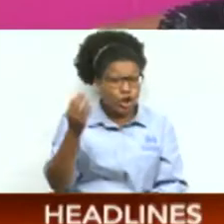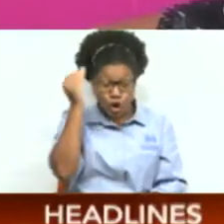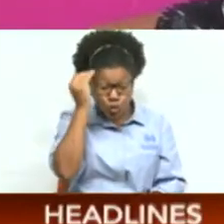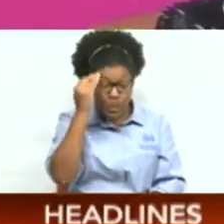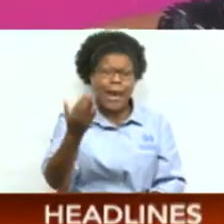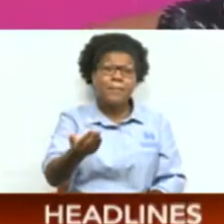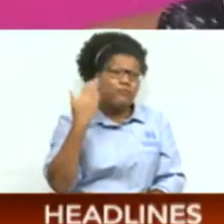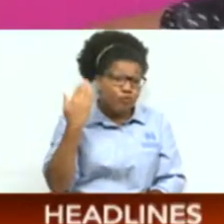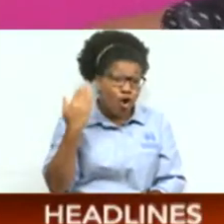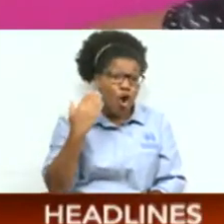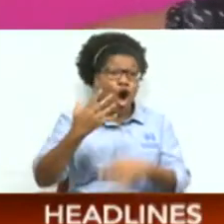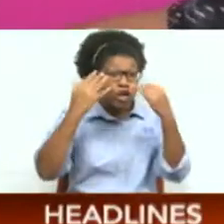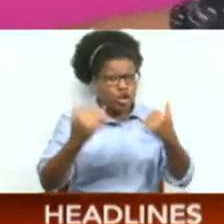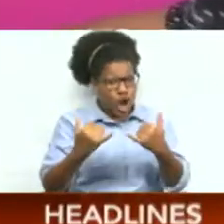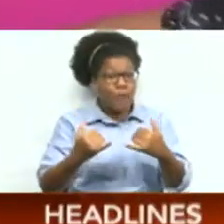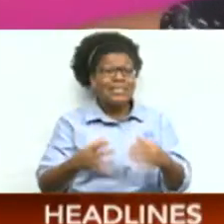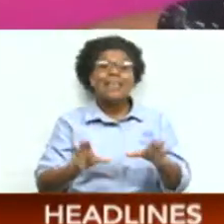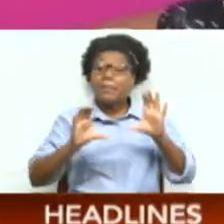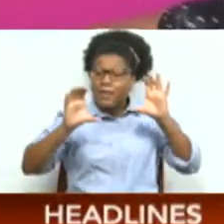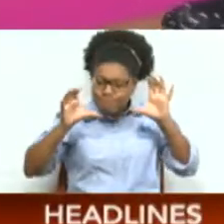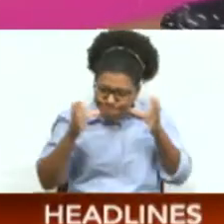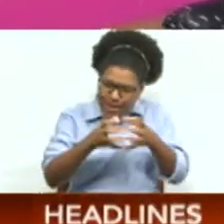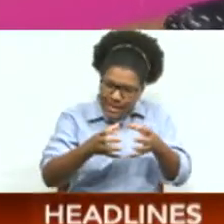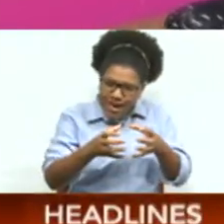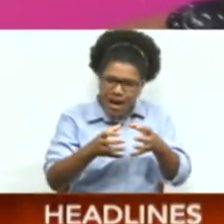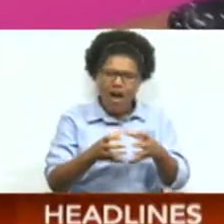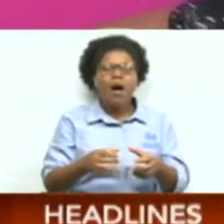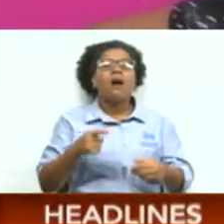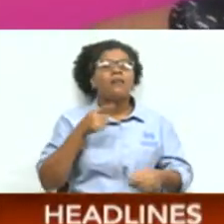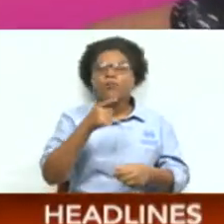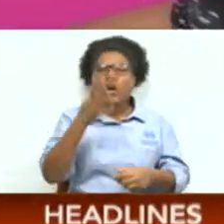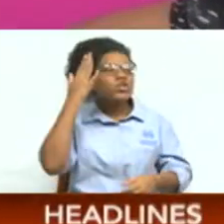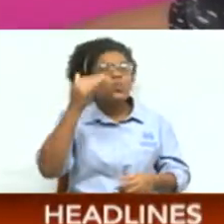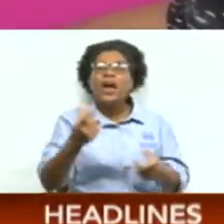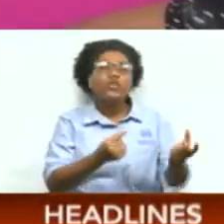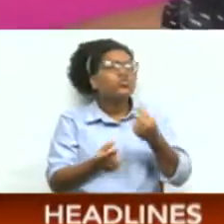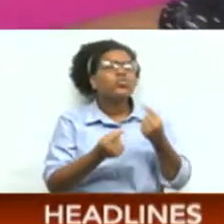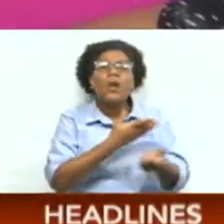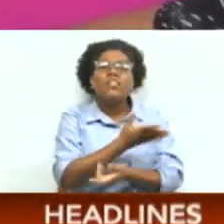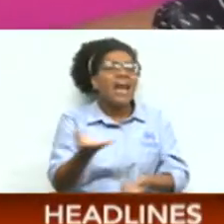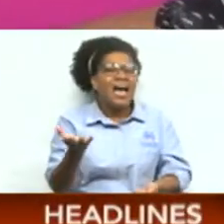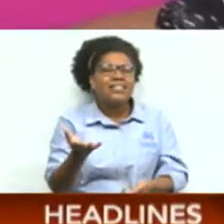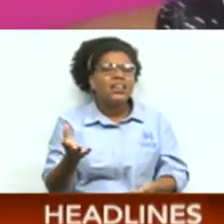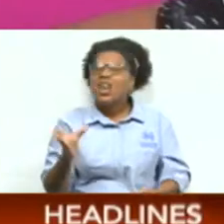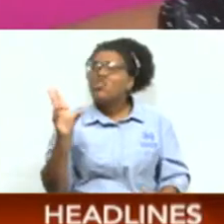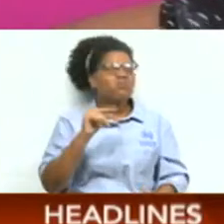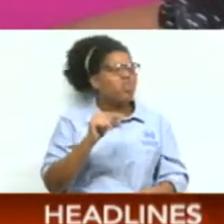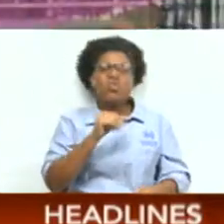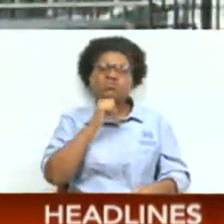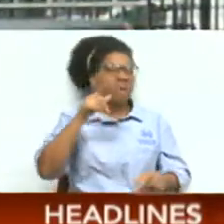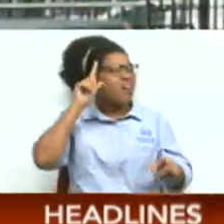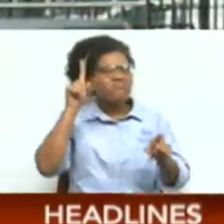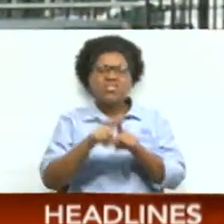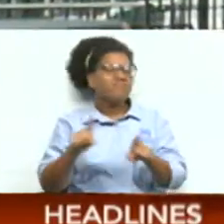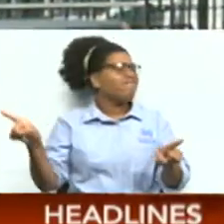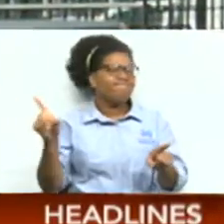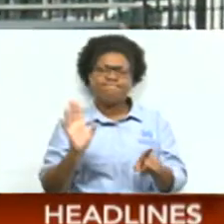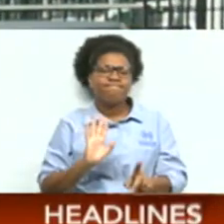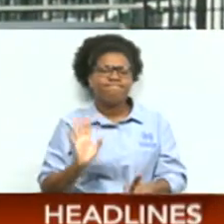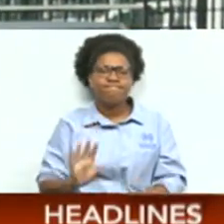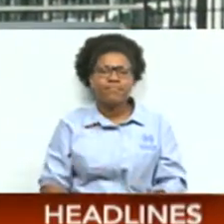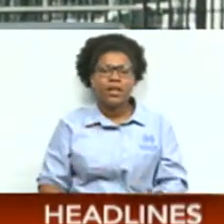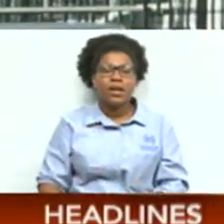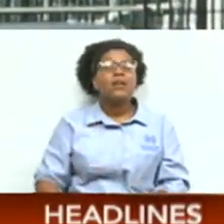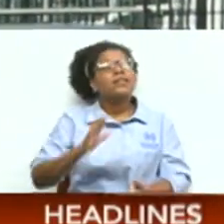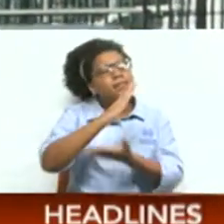before. Now is the time for them to bind themselves together. Why are they doing that? Right? I don't agree with that. Sometimes you have to